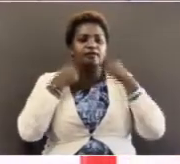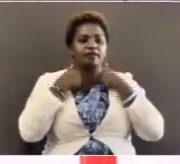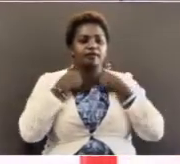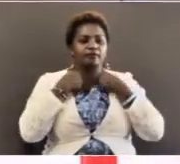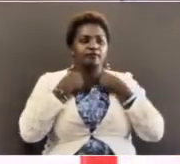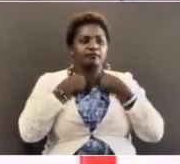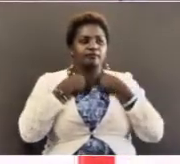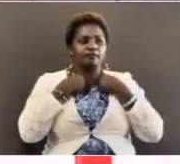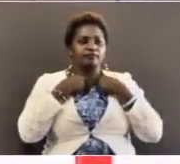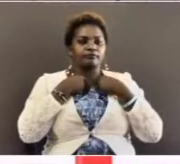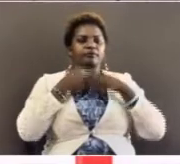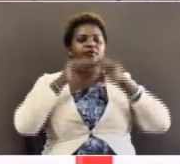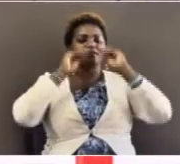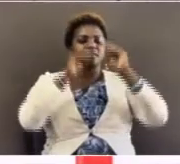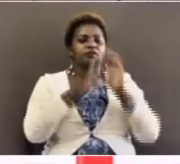Dr.